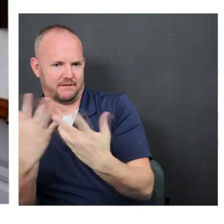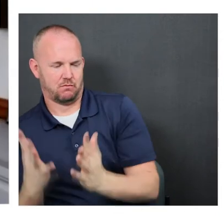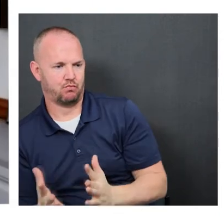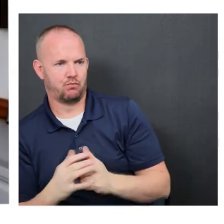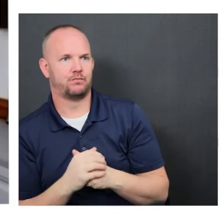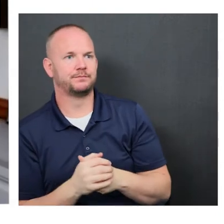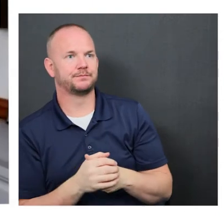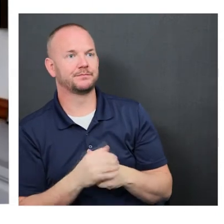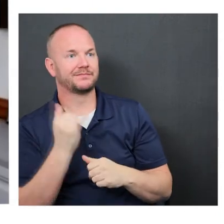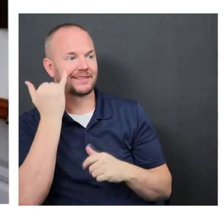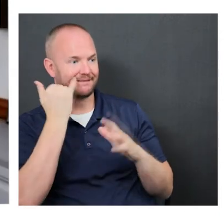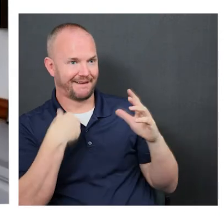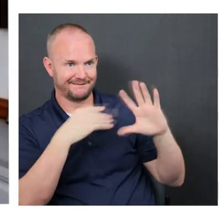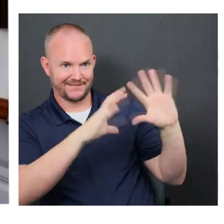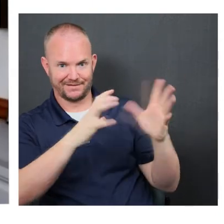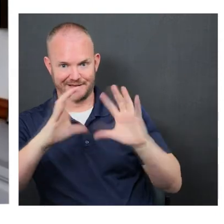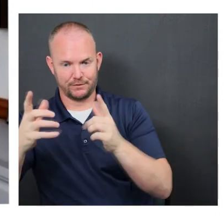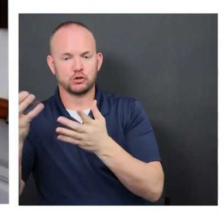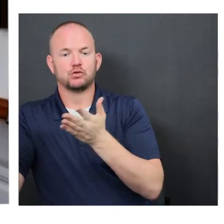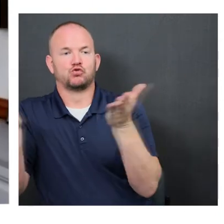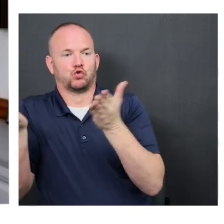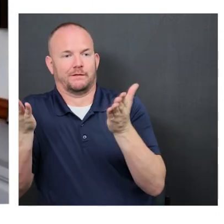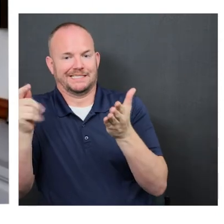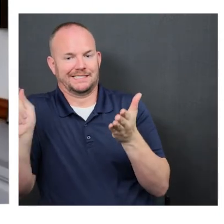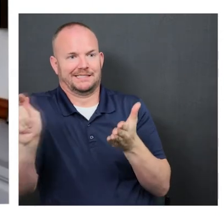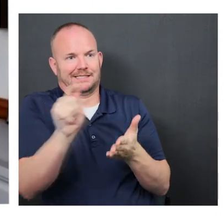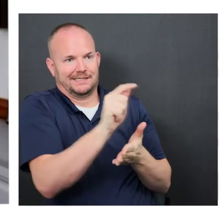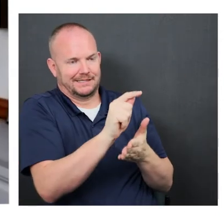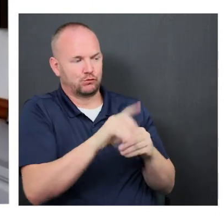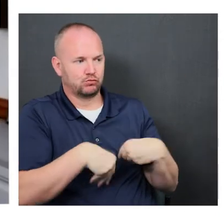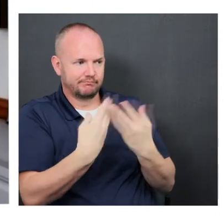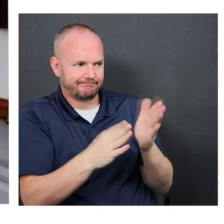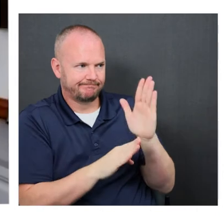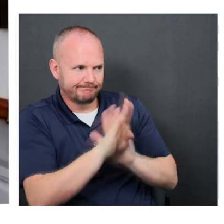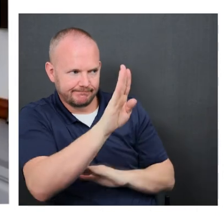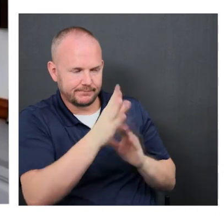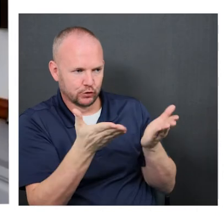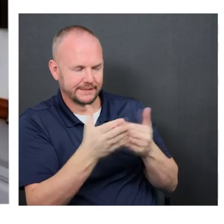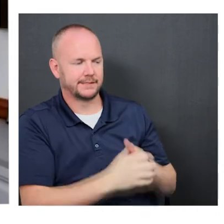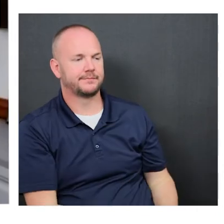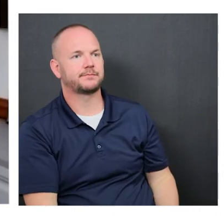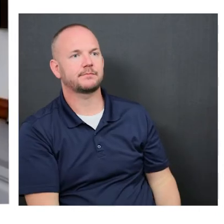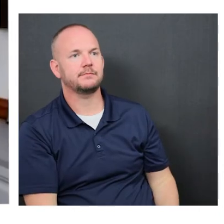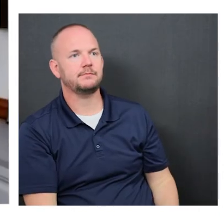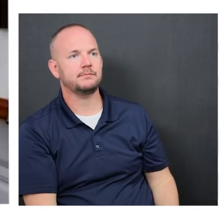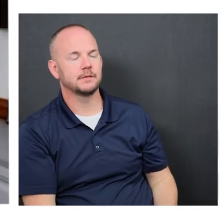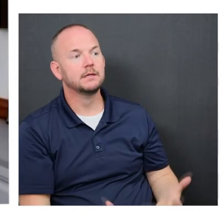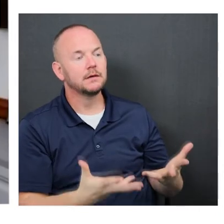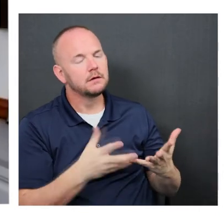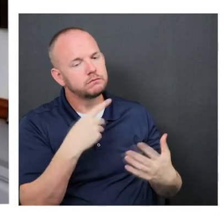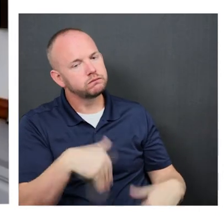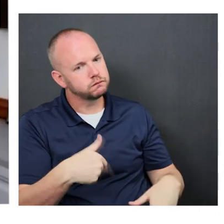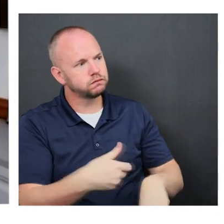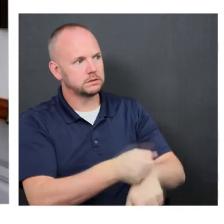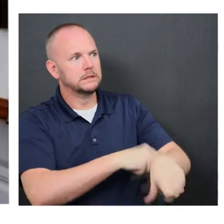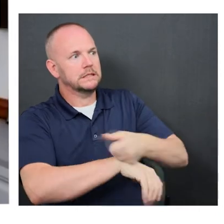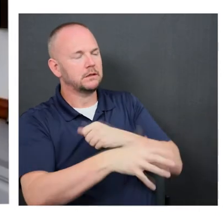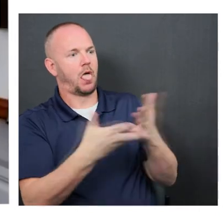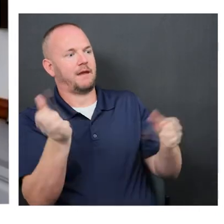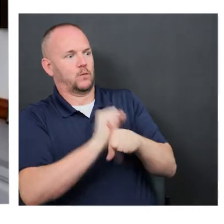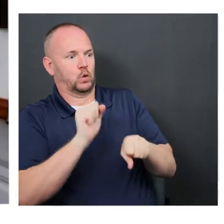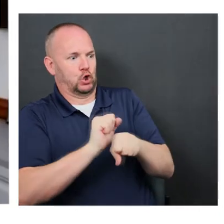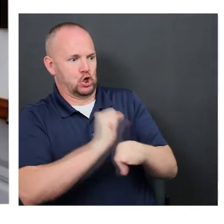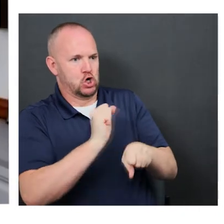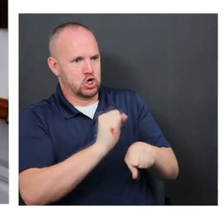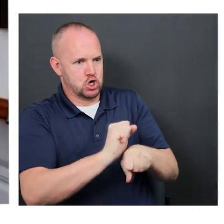enough for all parties to be able to serve in this capacity, right? Um, it takes a lot of work. It takes an incredible amount of